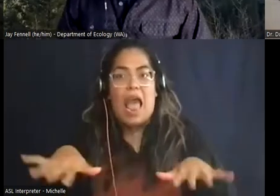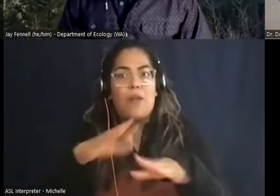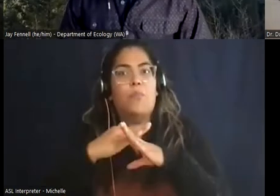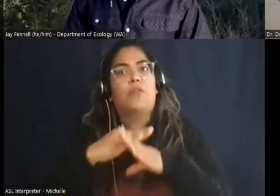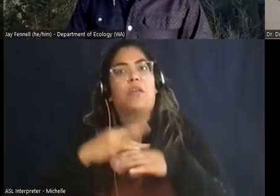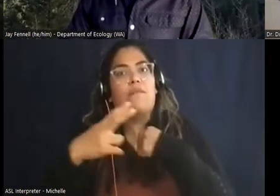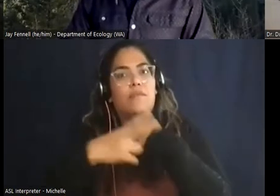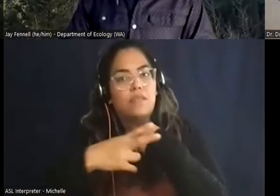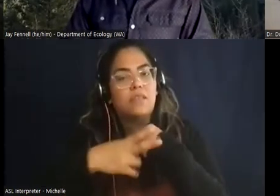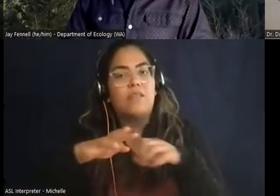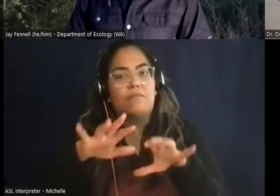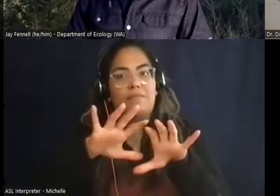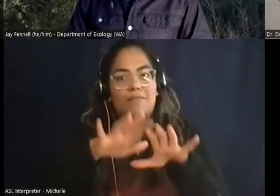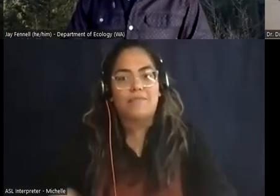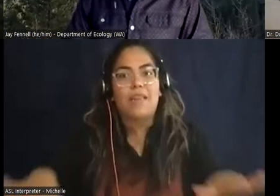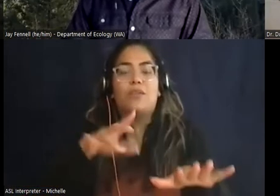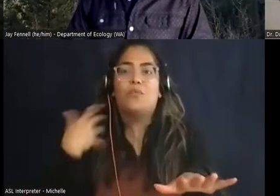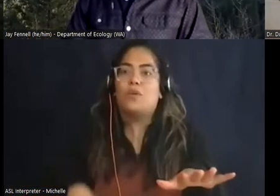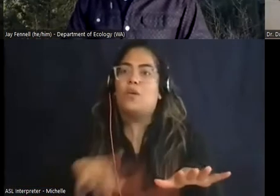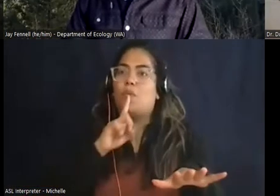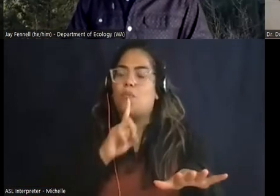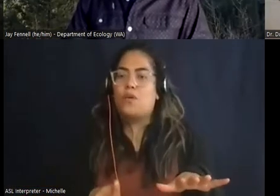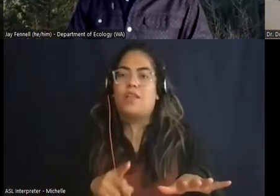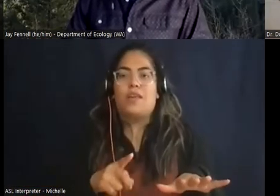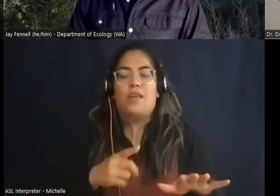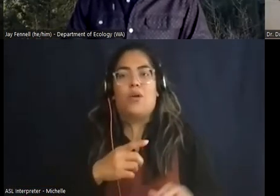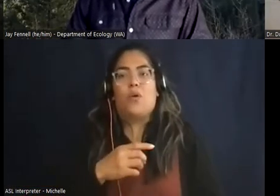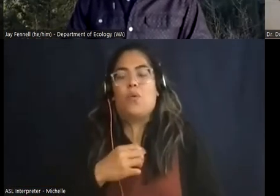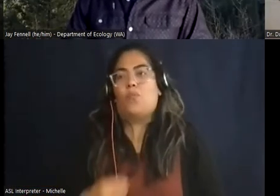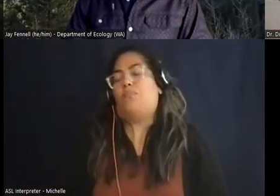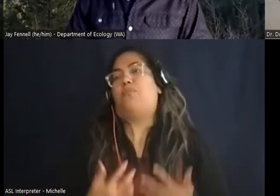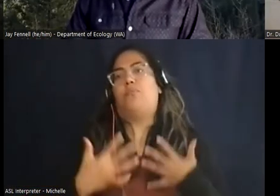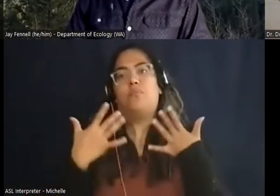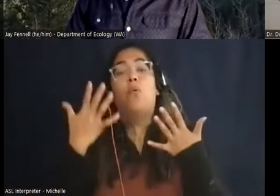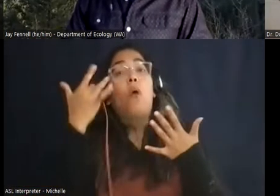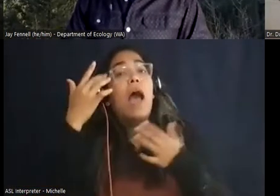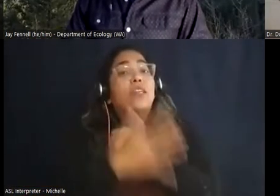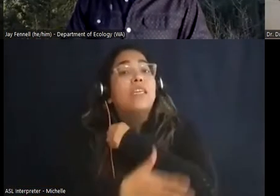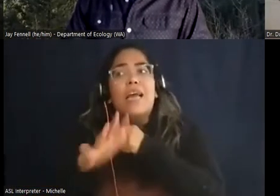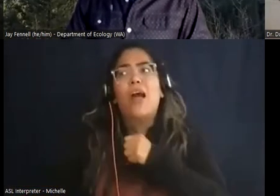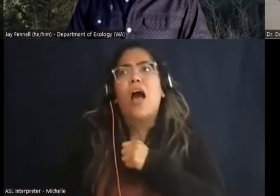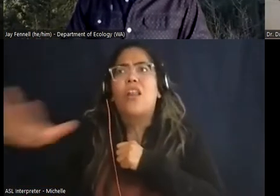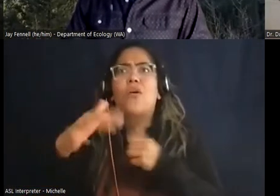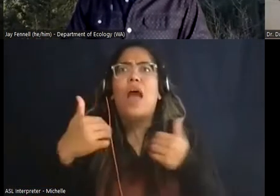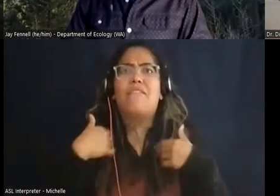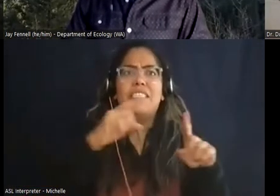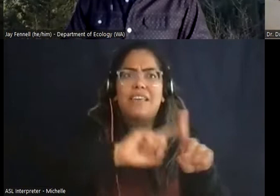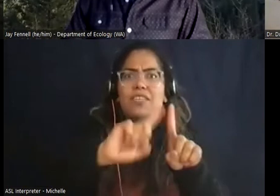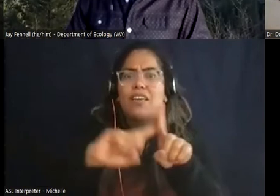inspirational because our country is filled with natural wonders like that. And the fact that we preserve them is